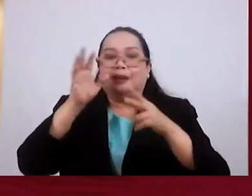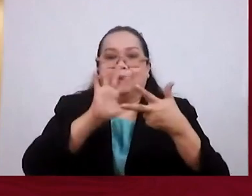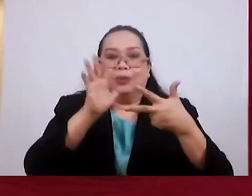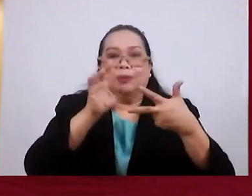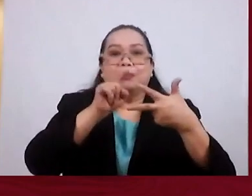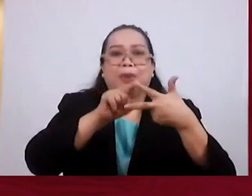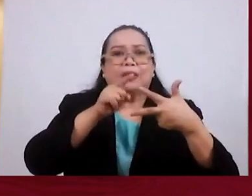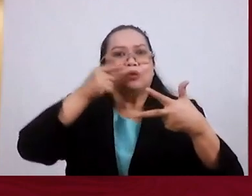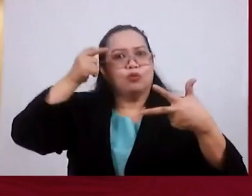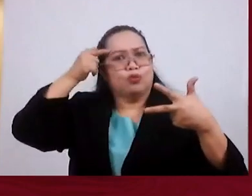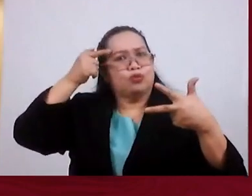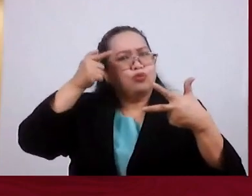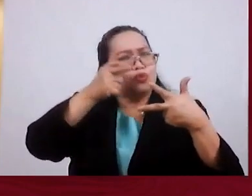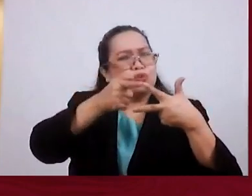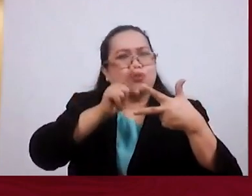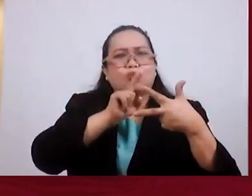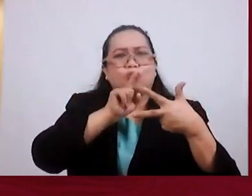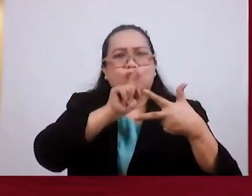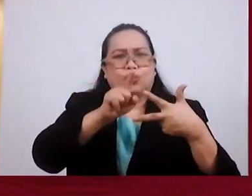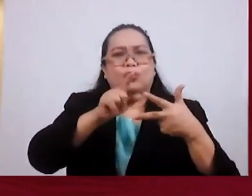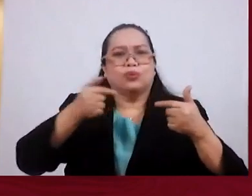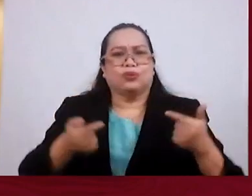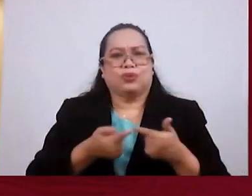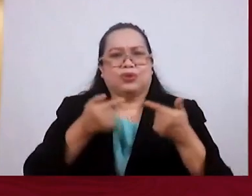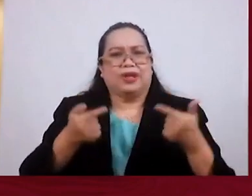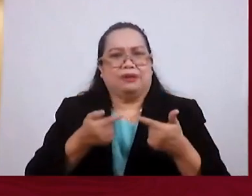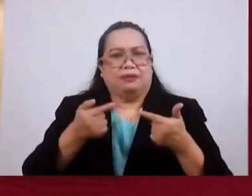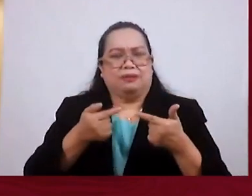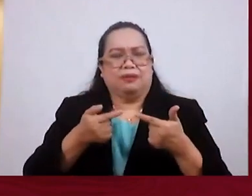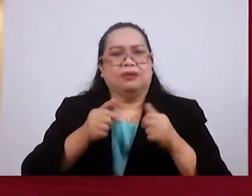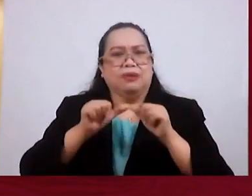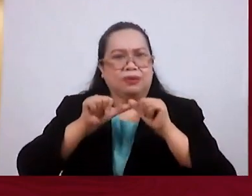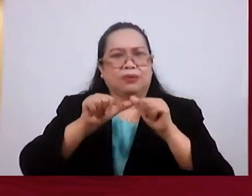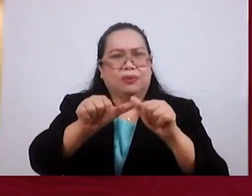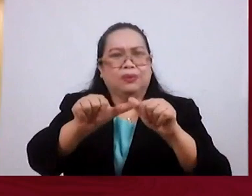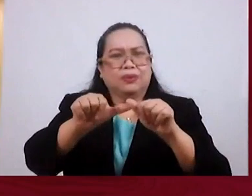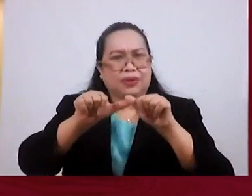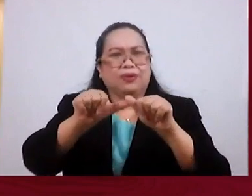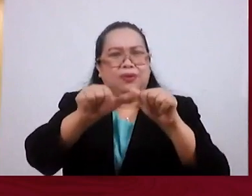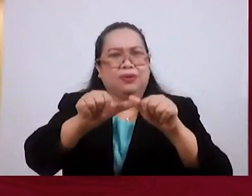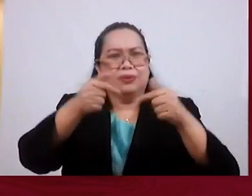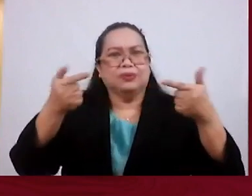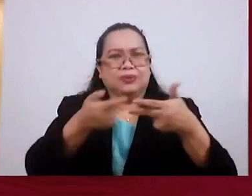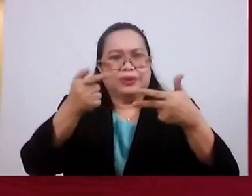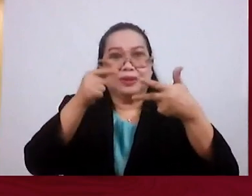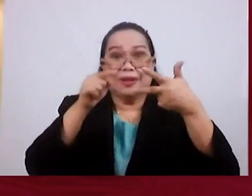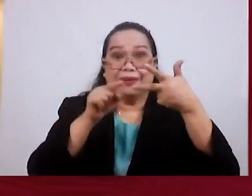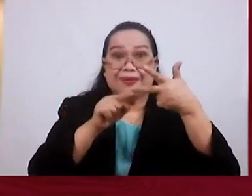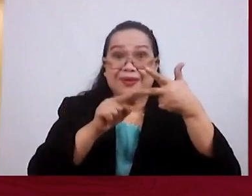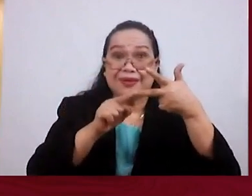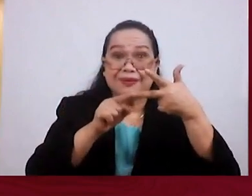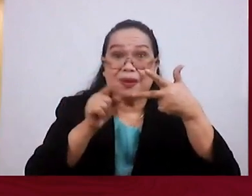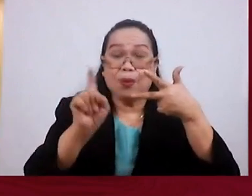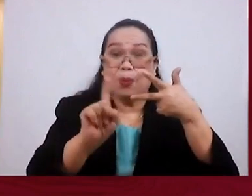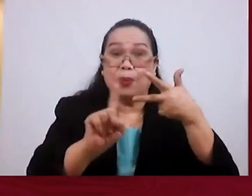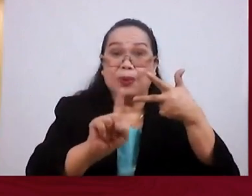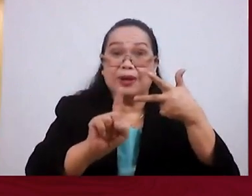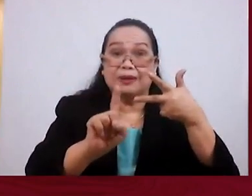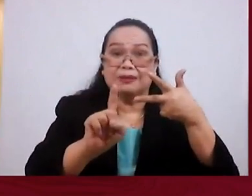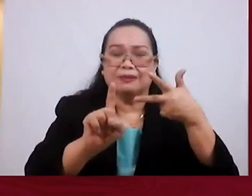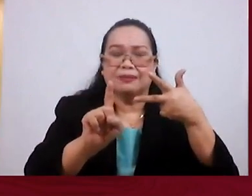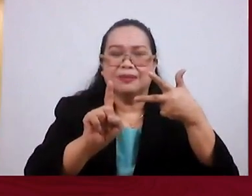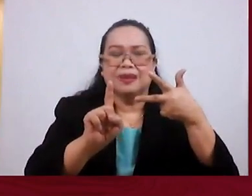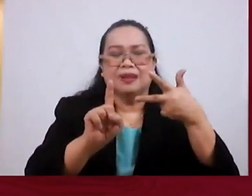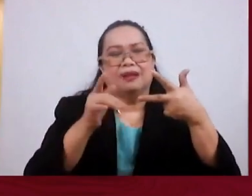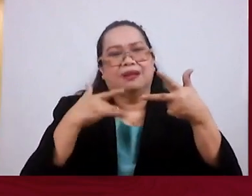know. It's a person who deliberately persists in sinning. And the third one is, and this is probably the